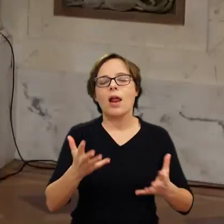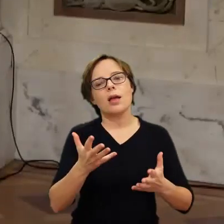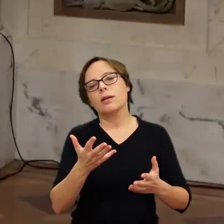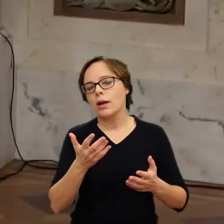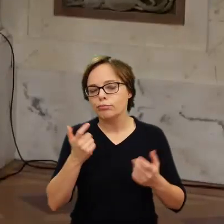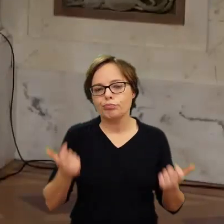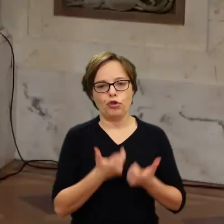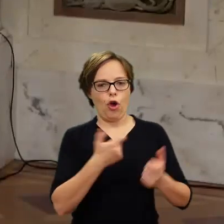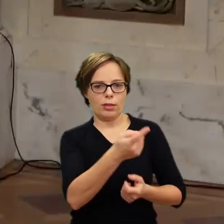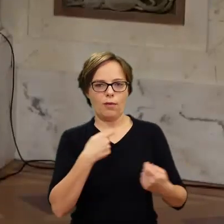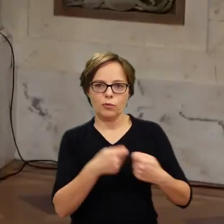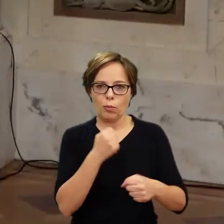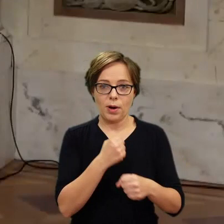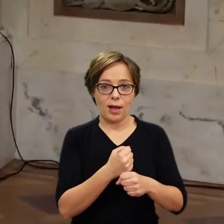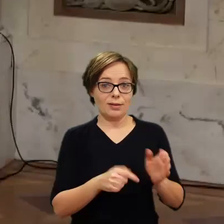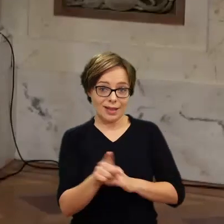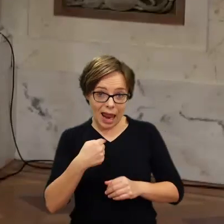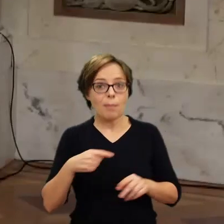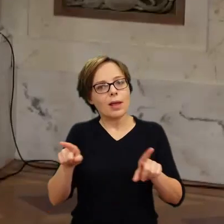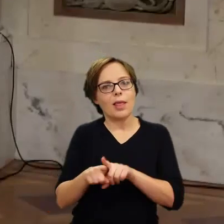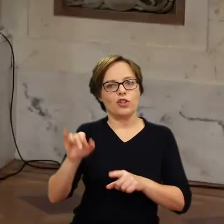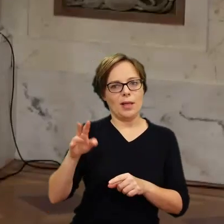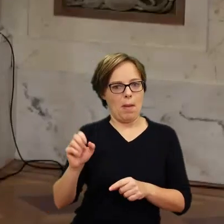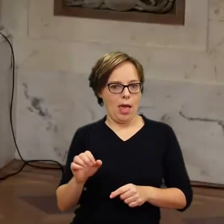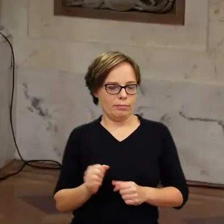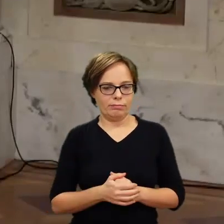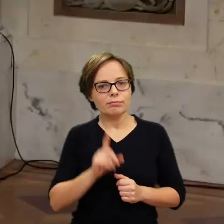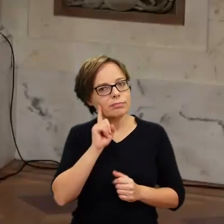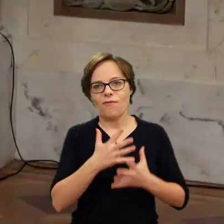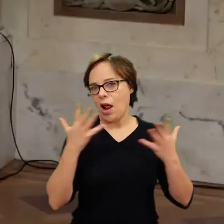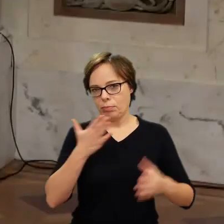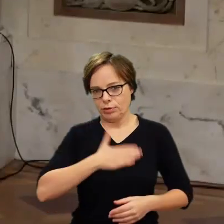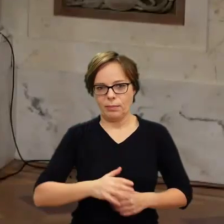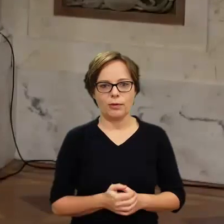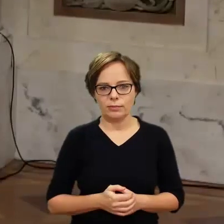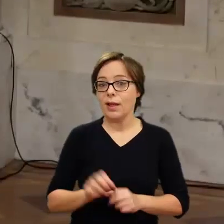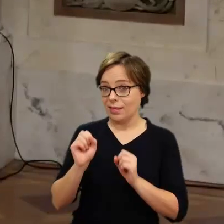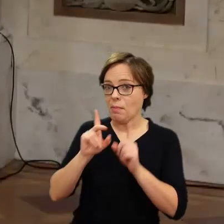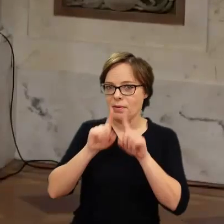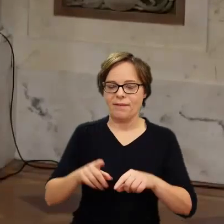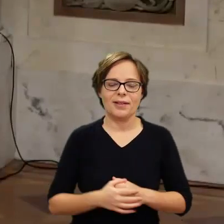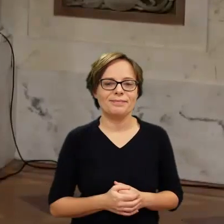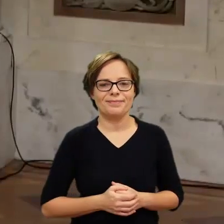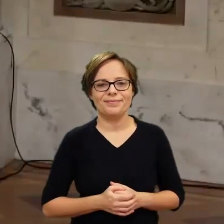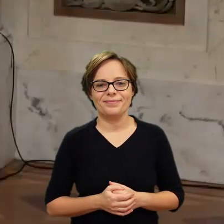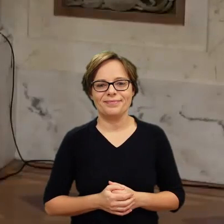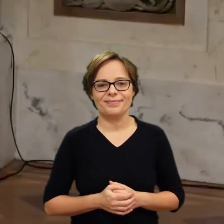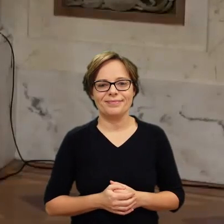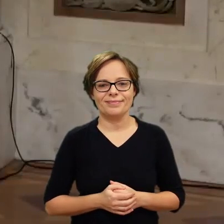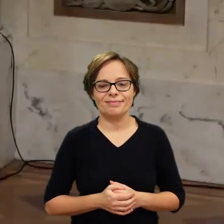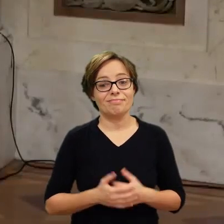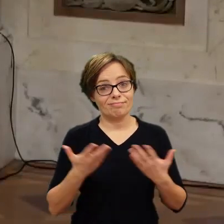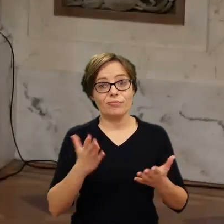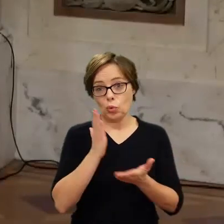also for us, me and Isabella, you know, to work with you. It was a pleasure. It was. To